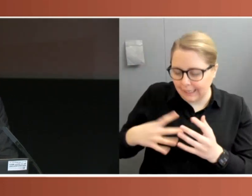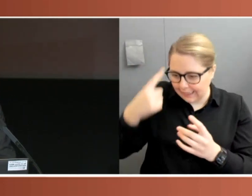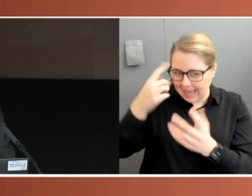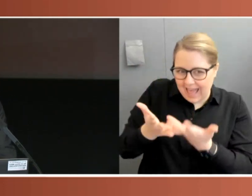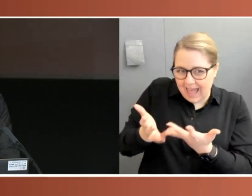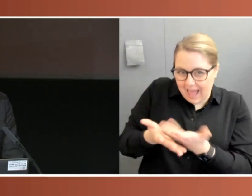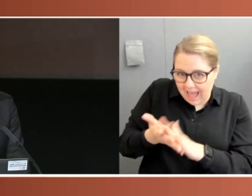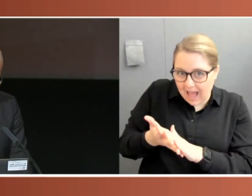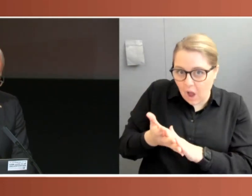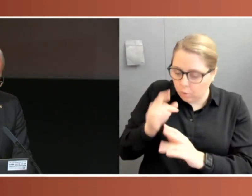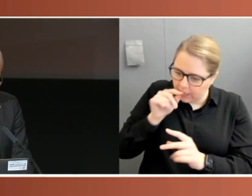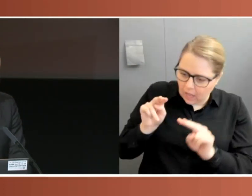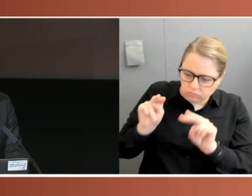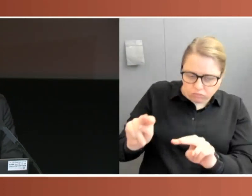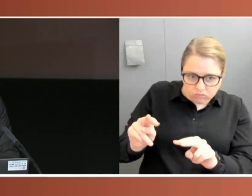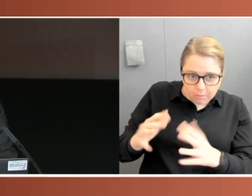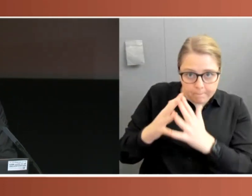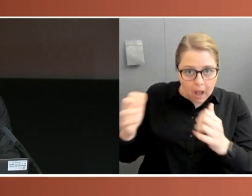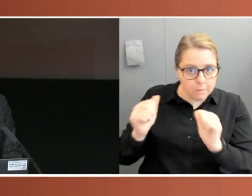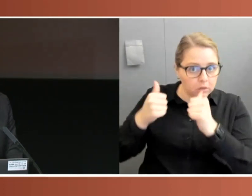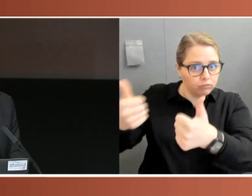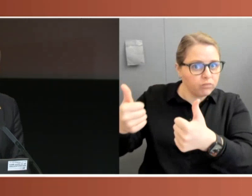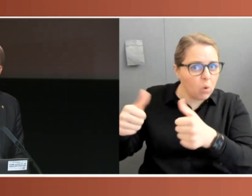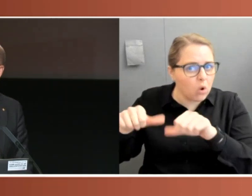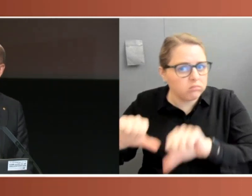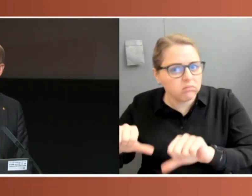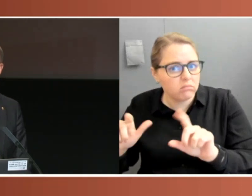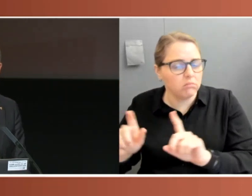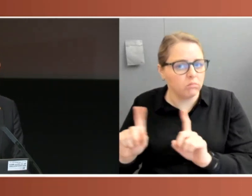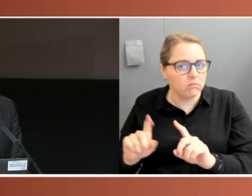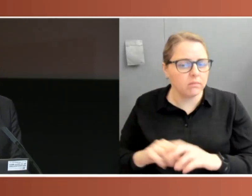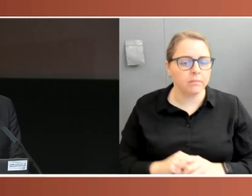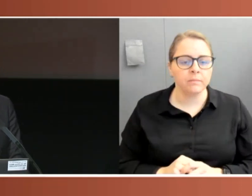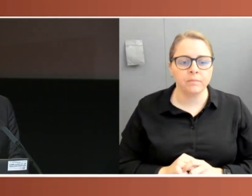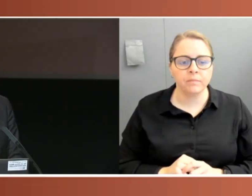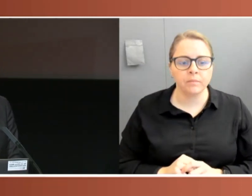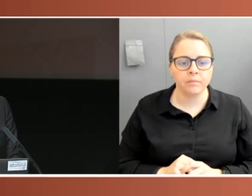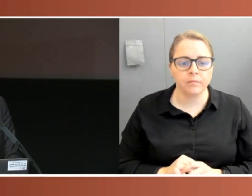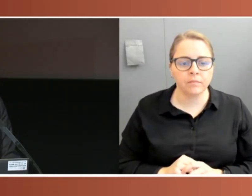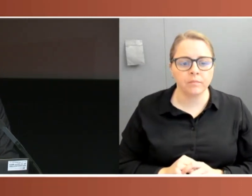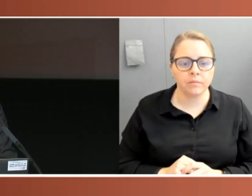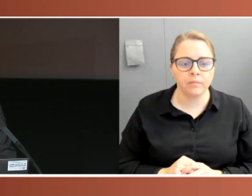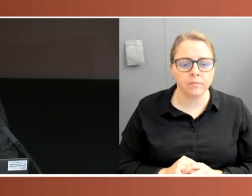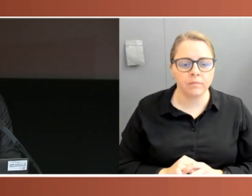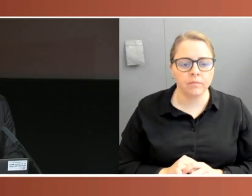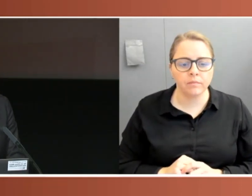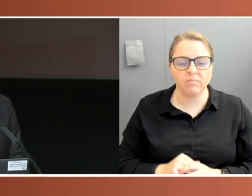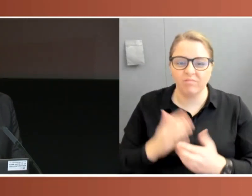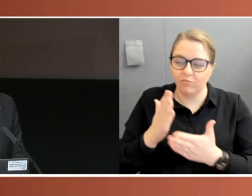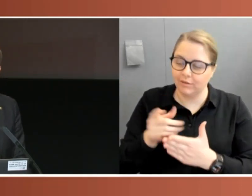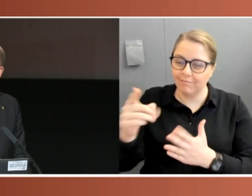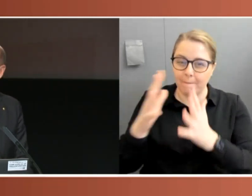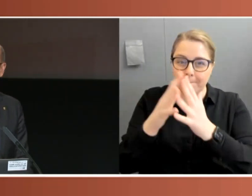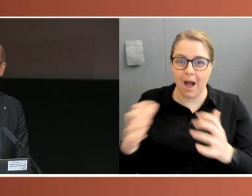did a good job during this time? And the starting point for many people is to say, well, surely the role of parliament is to make law. And in fact,